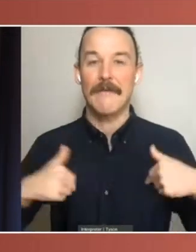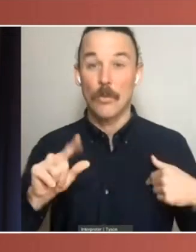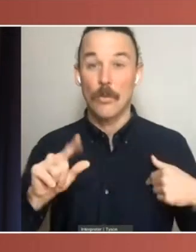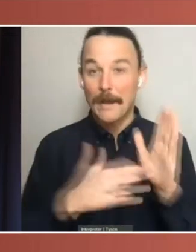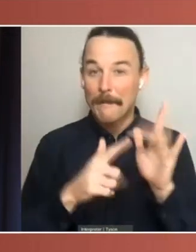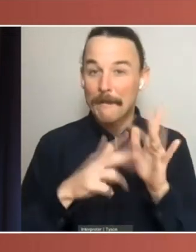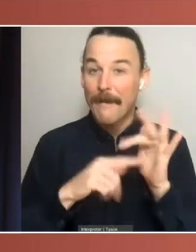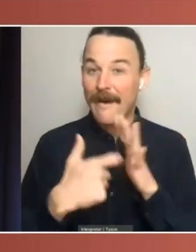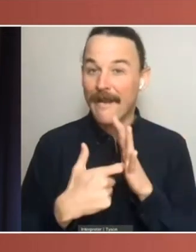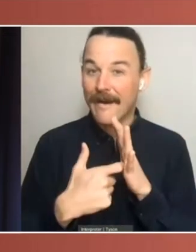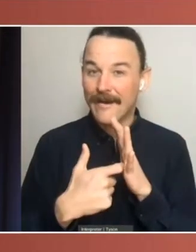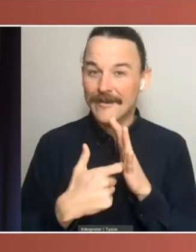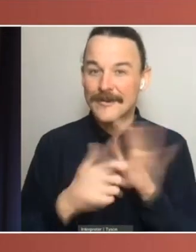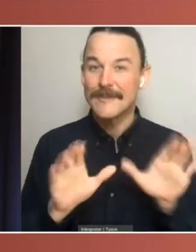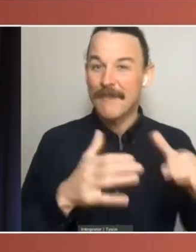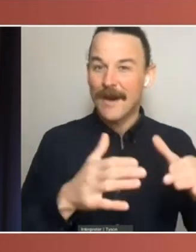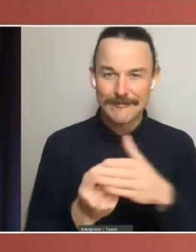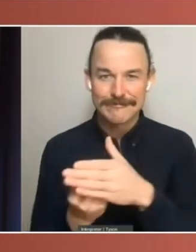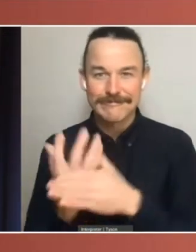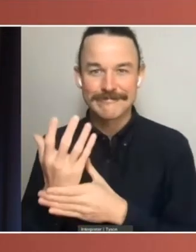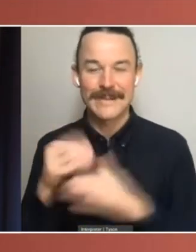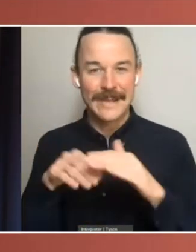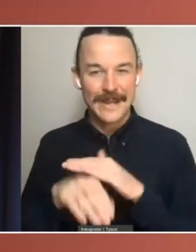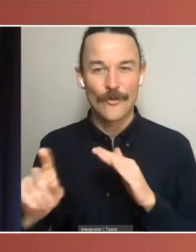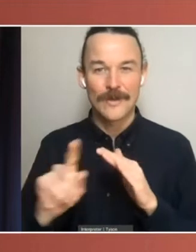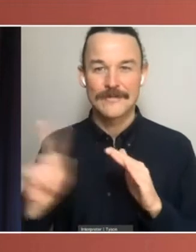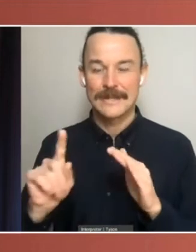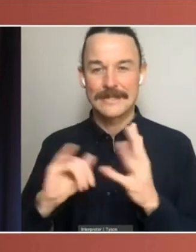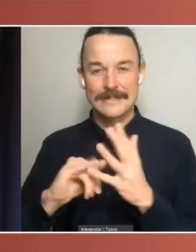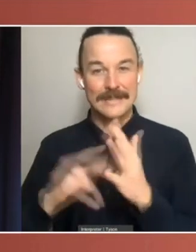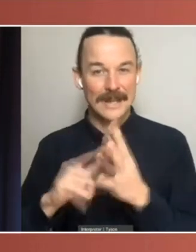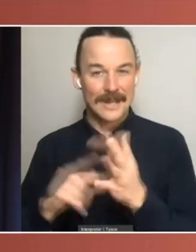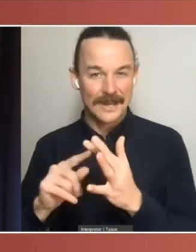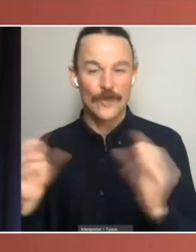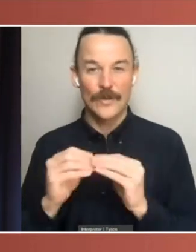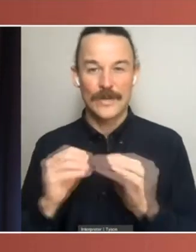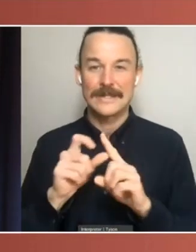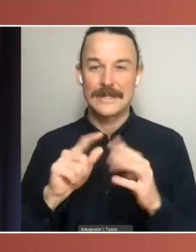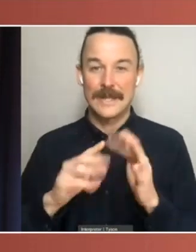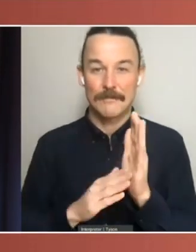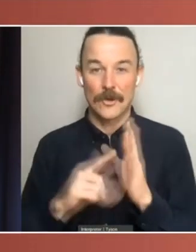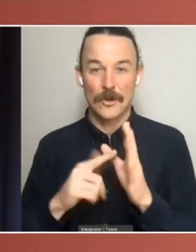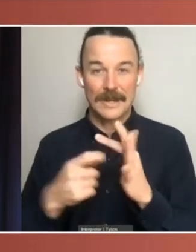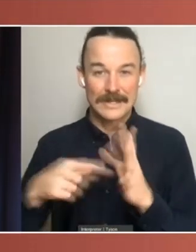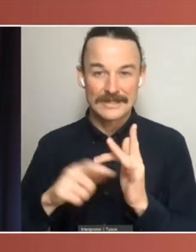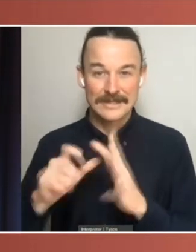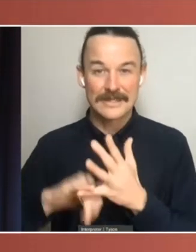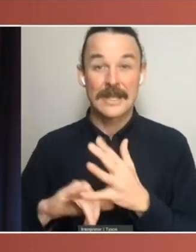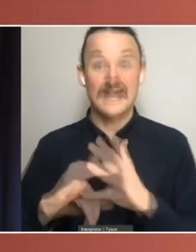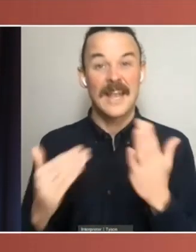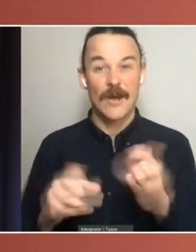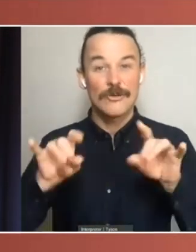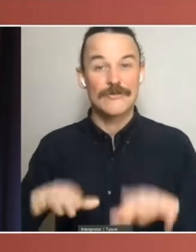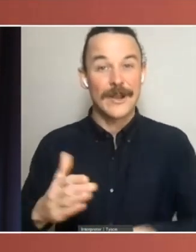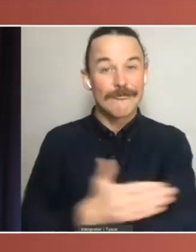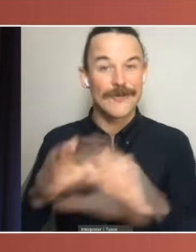Democratic Labour Party, followed by the Australian Democrats and now the Australian Greens. People still persist